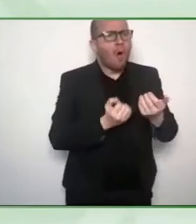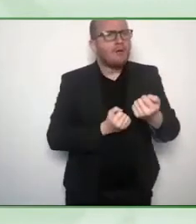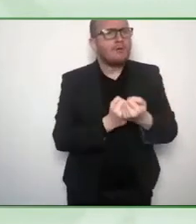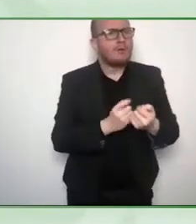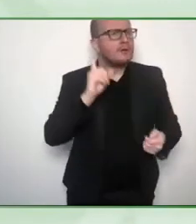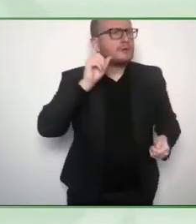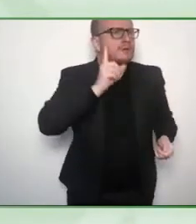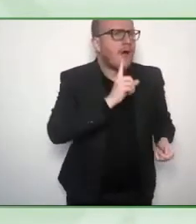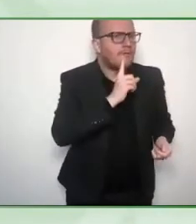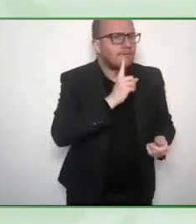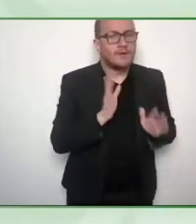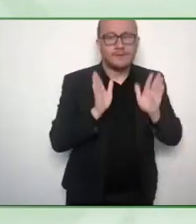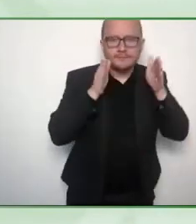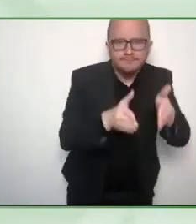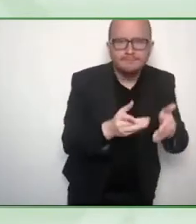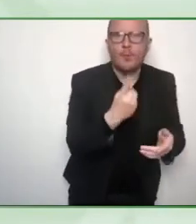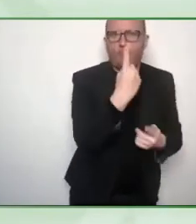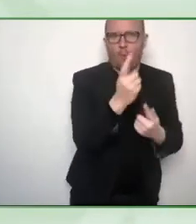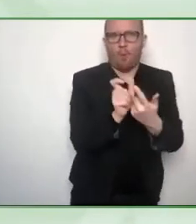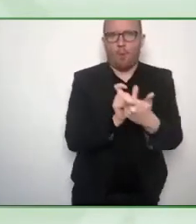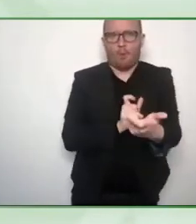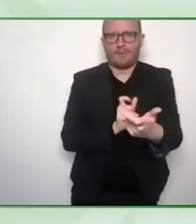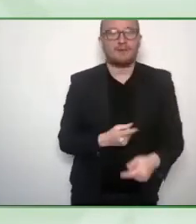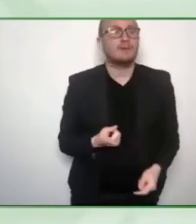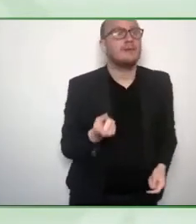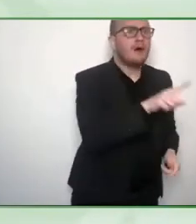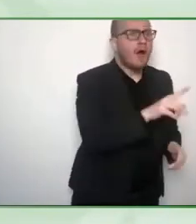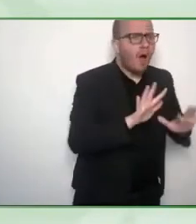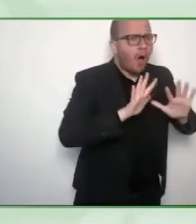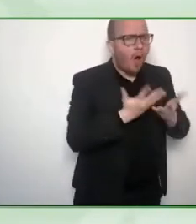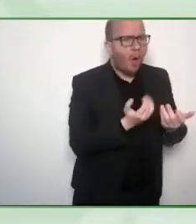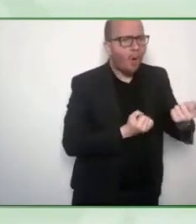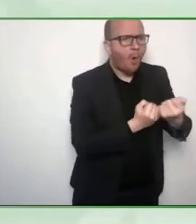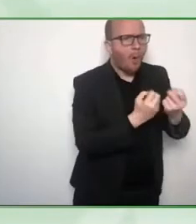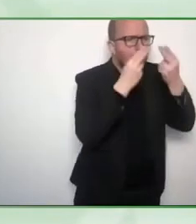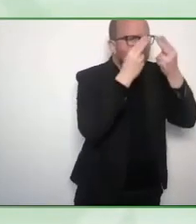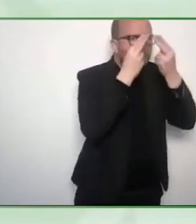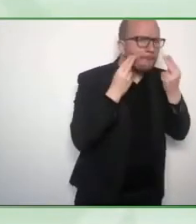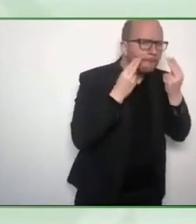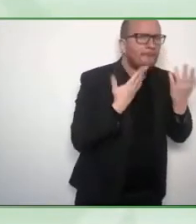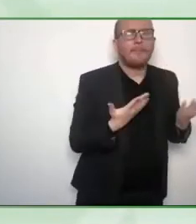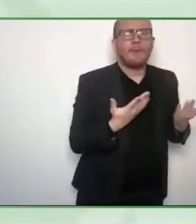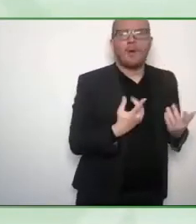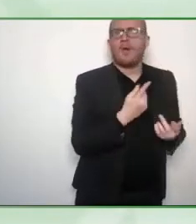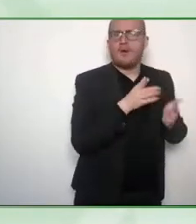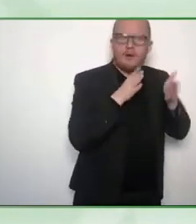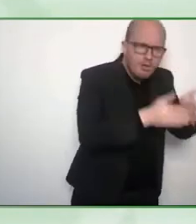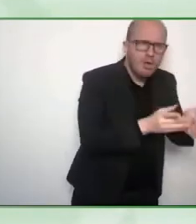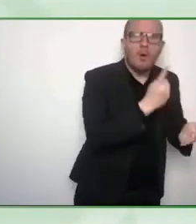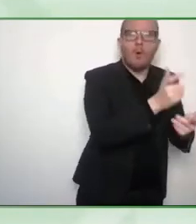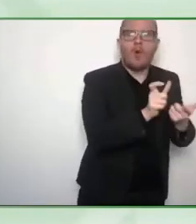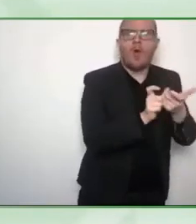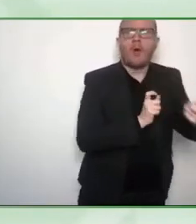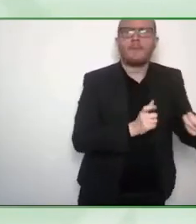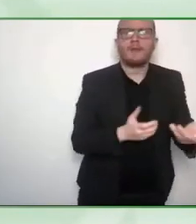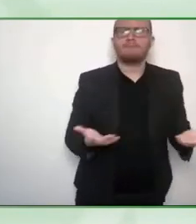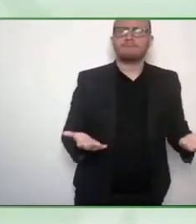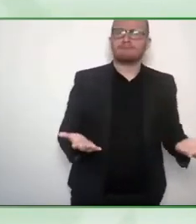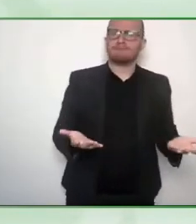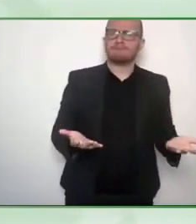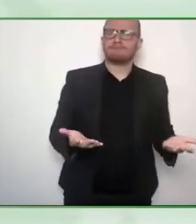wheelchair user driven. There is a separate that exists for other kinds of sensory disabilities, intellectual disabilities